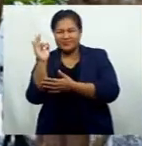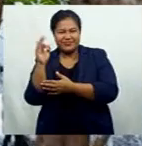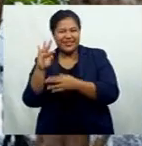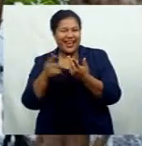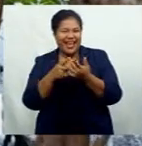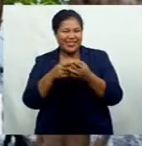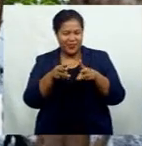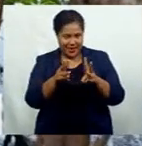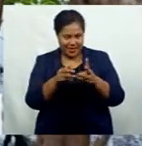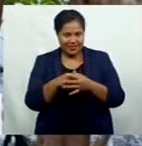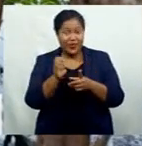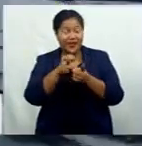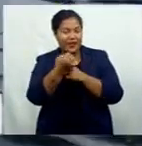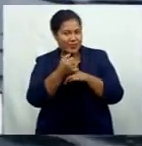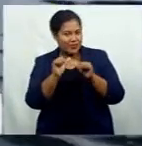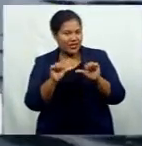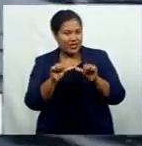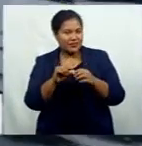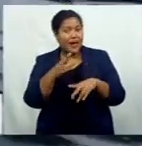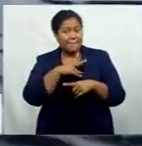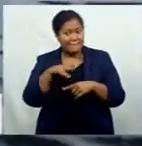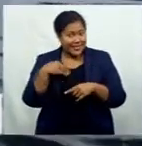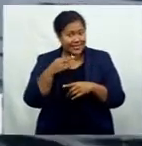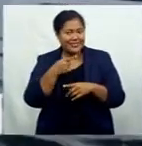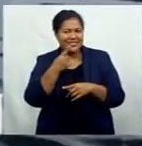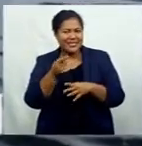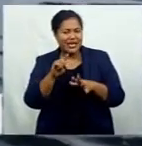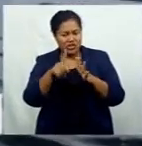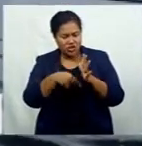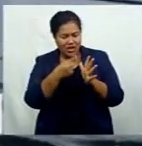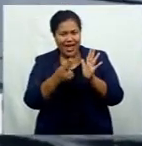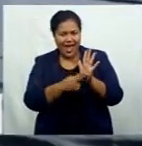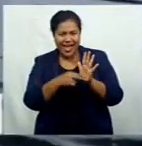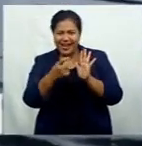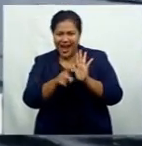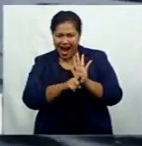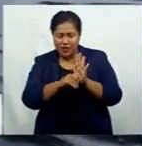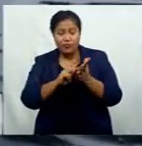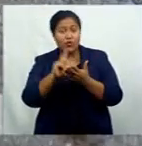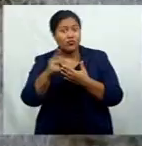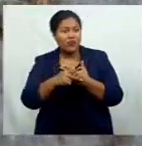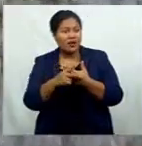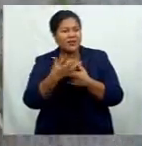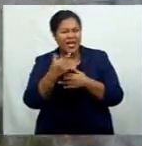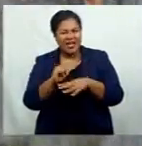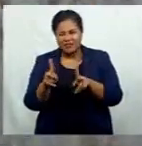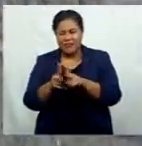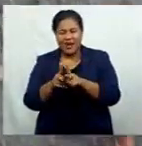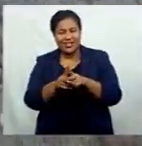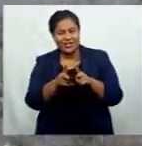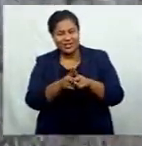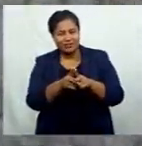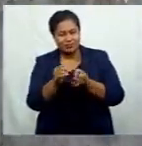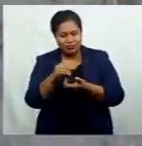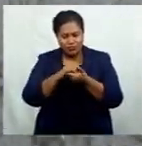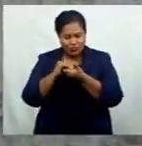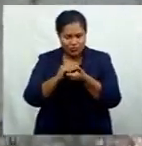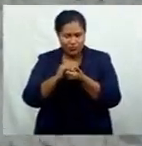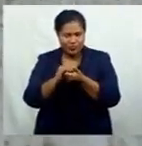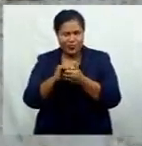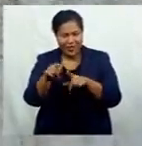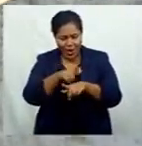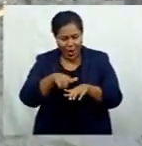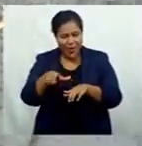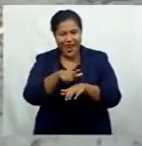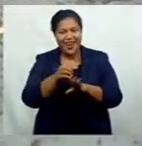means. Minister Dr. Mhanda Reddy says the JNR program adopts the concept of genuine partnership and collaboration with local